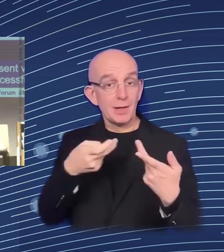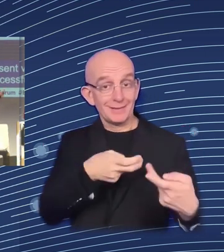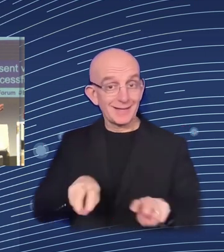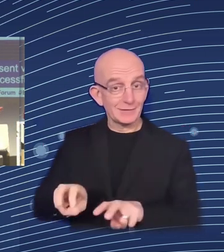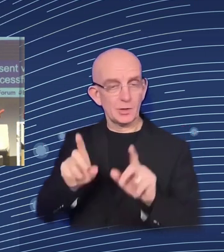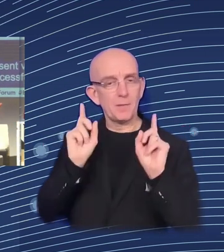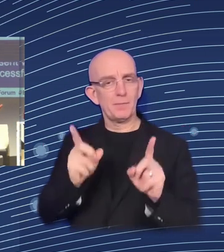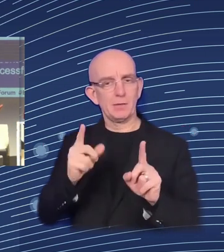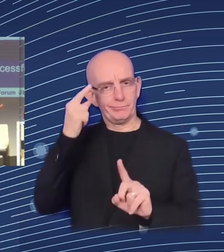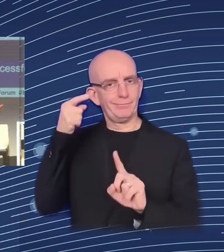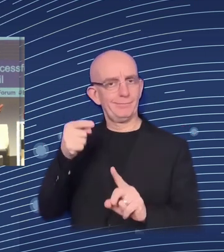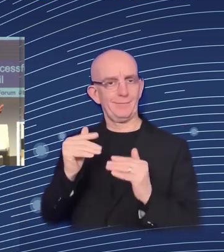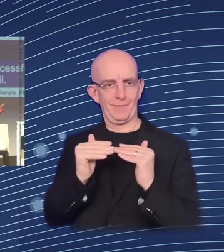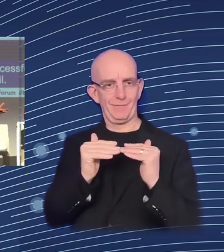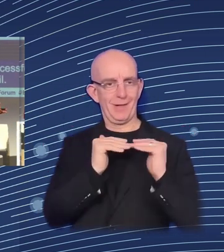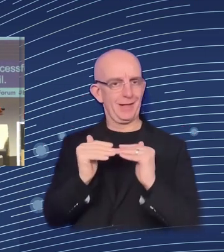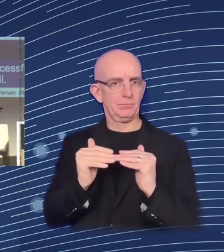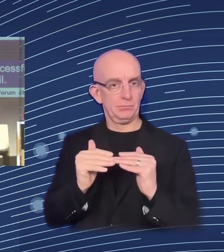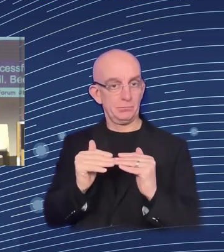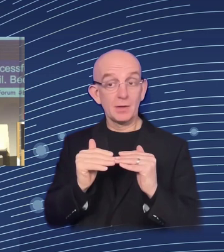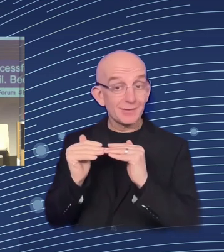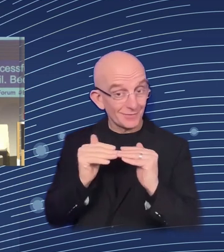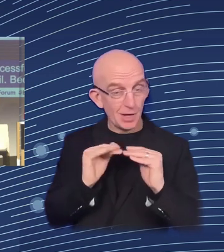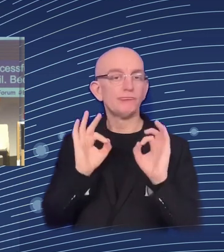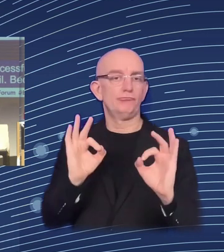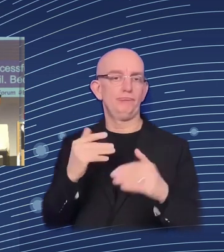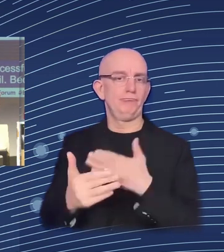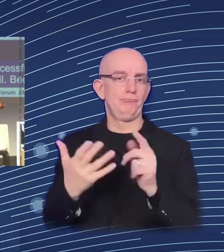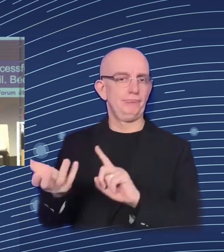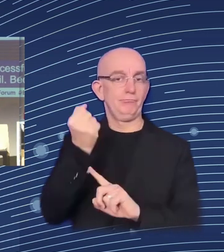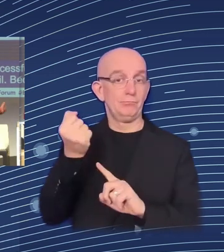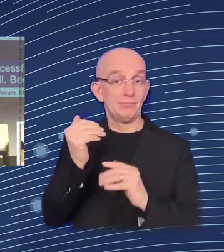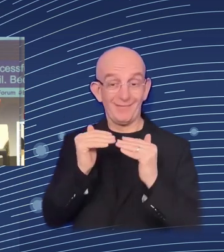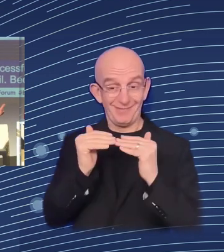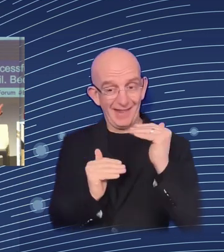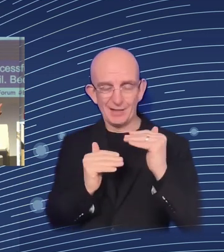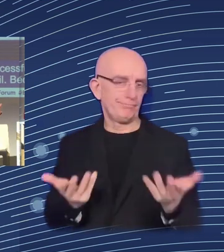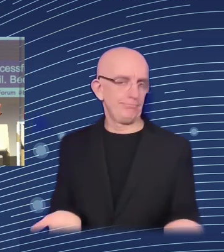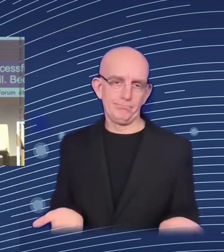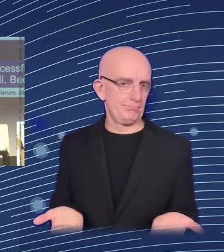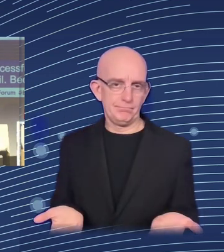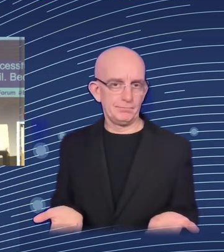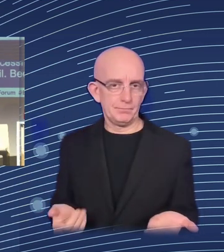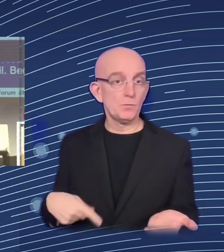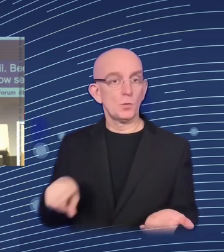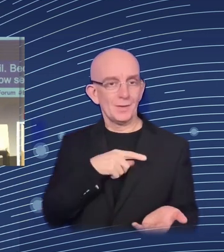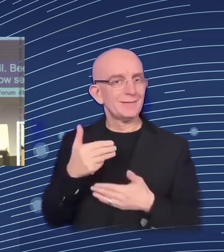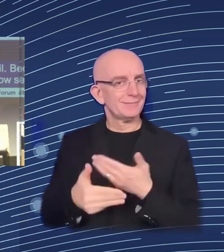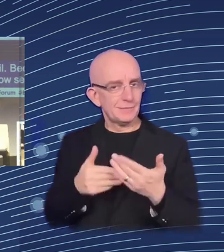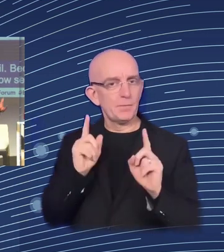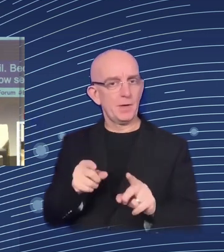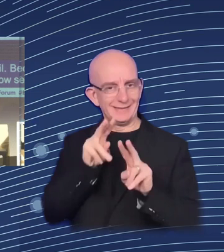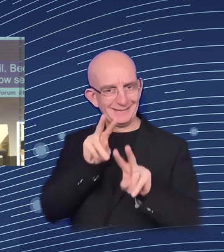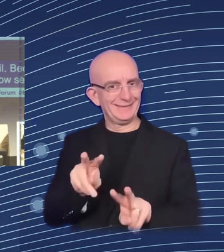because of all the political challenges this is raising. And we are somehow seeing that already in different